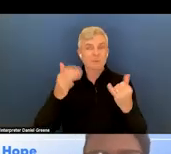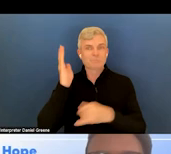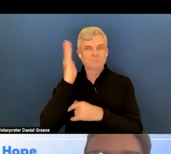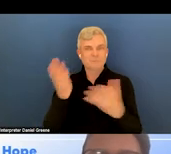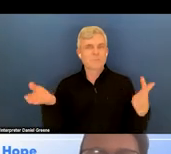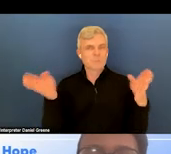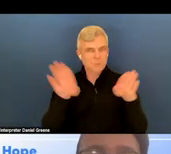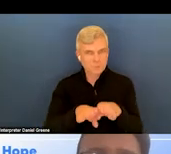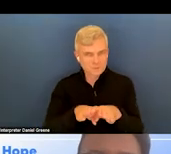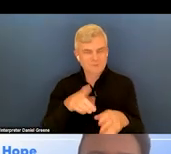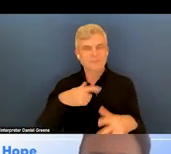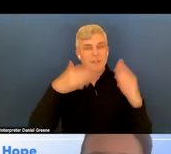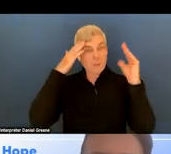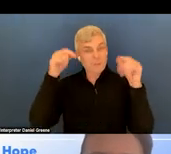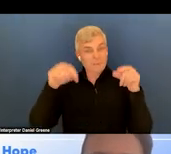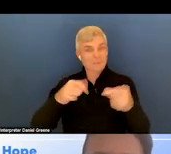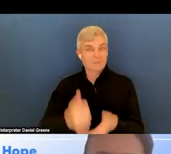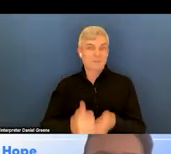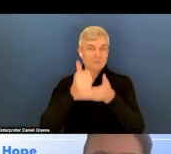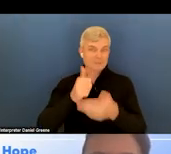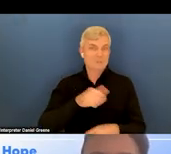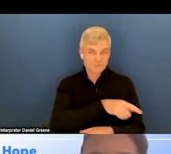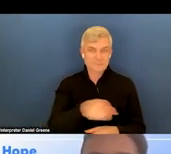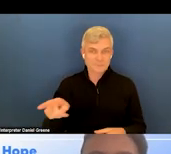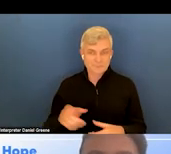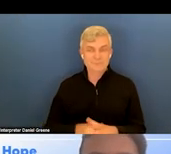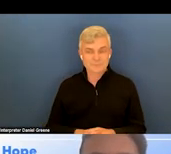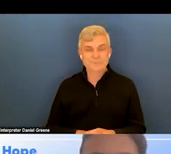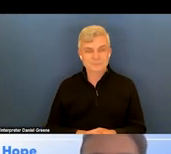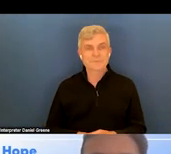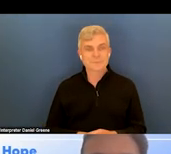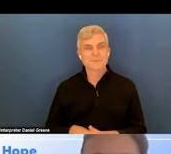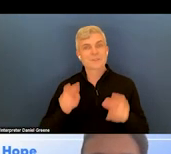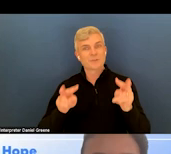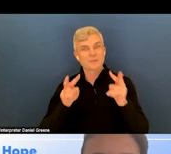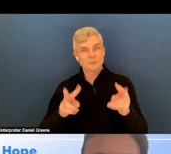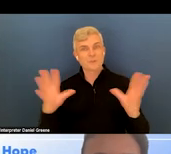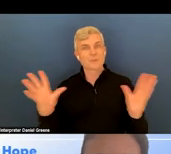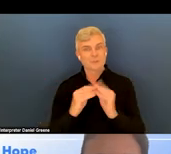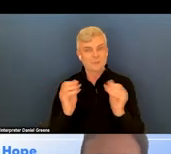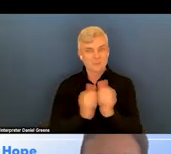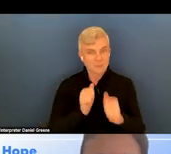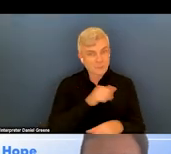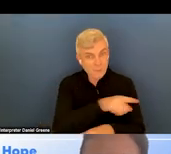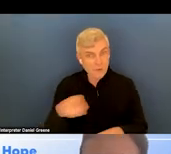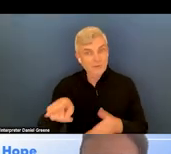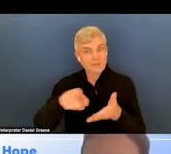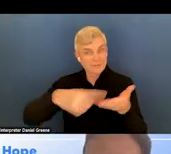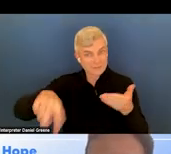I hope this was helpful for you all, and look forward to meeting with you all next week.